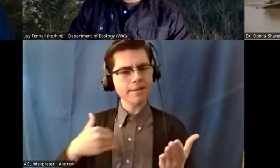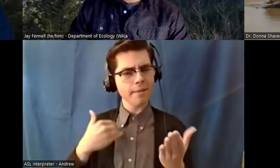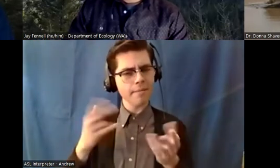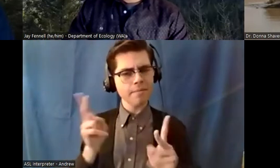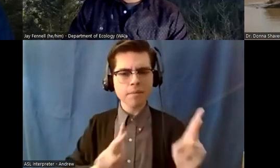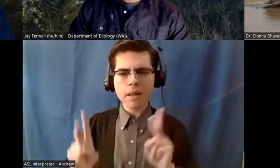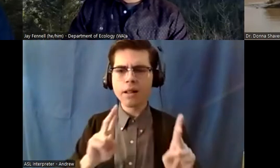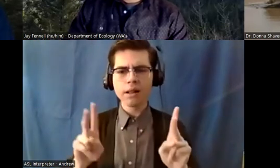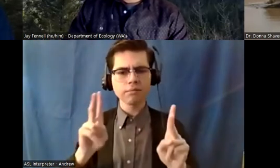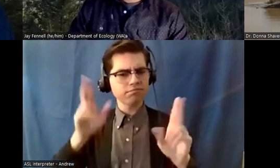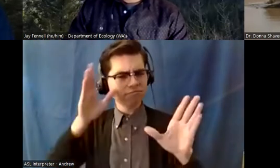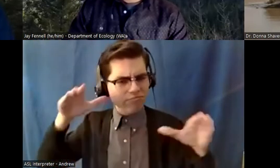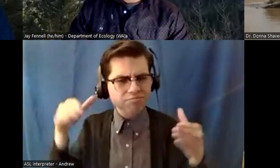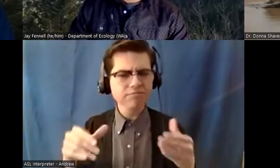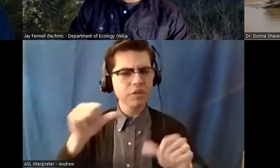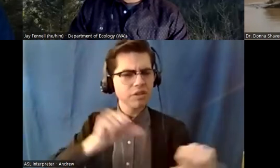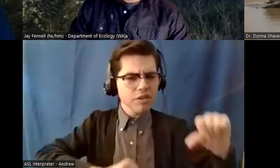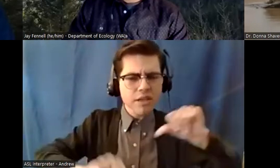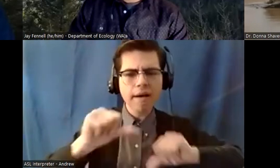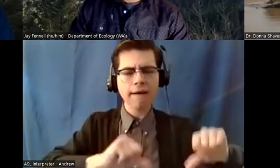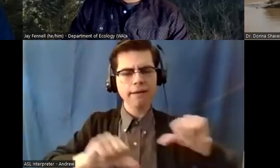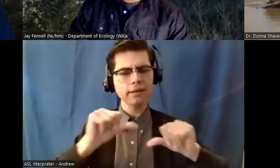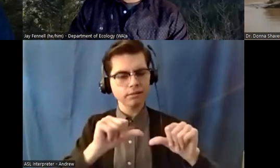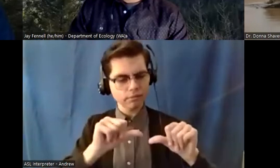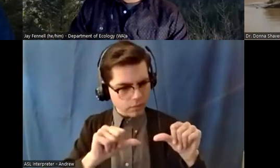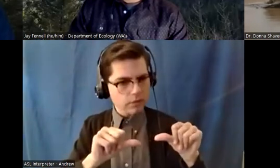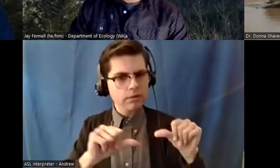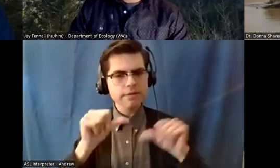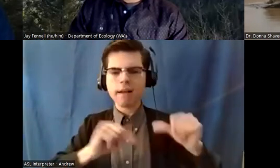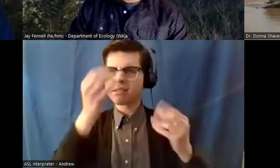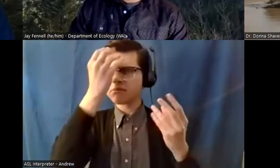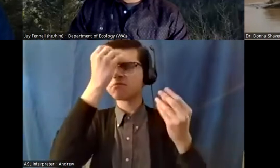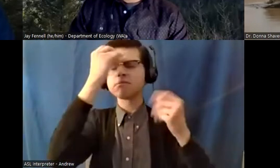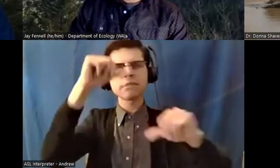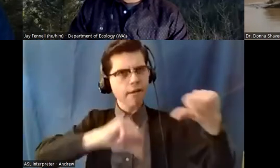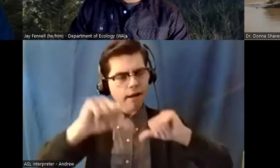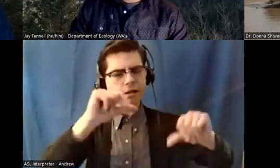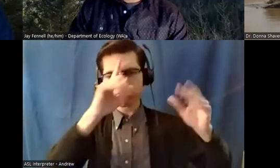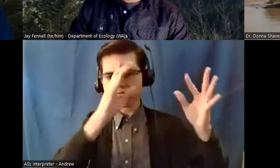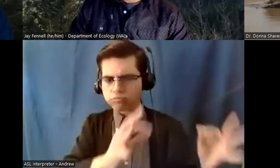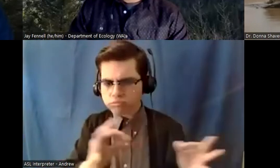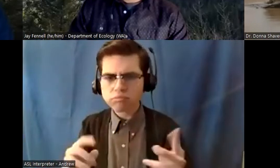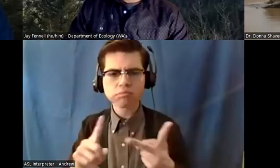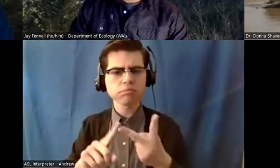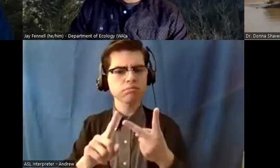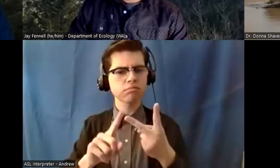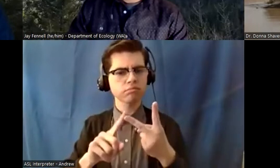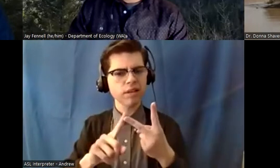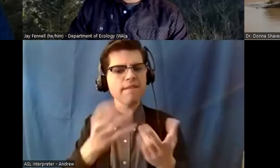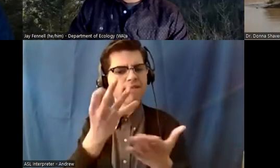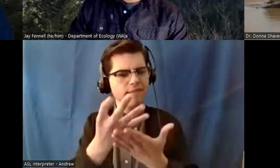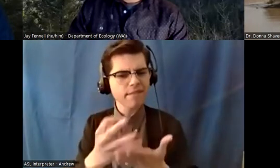science-based fact-based decision makers with strong ethics and diversity and inclusion